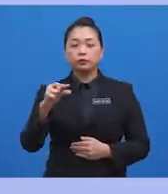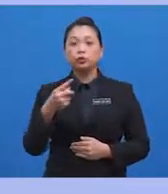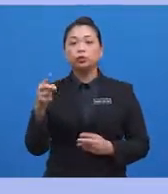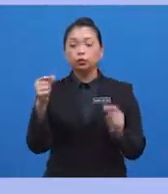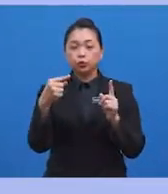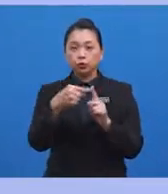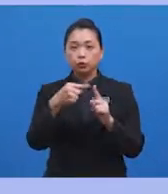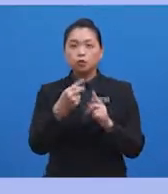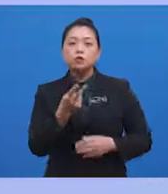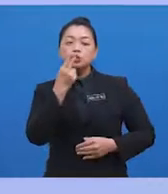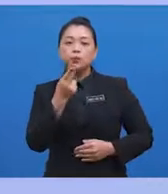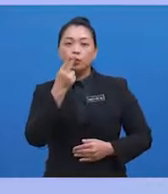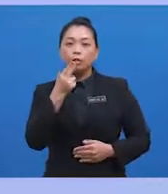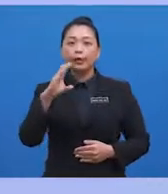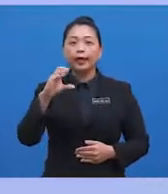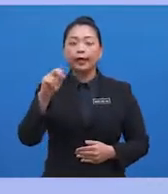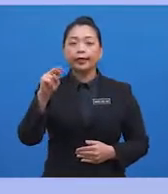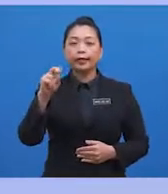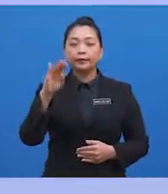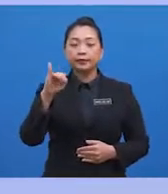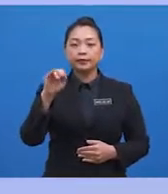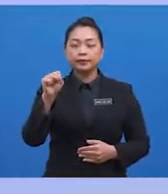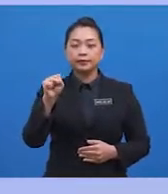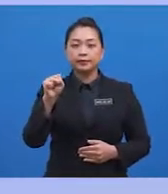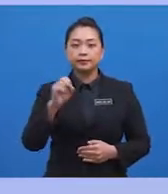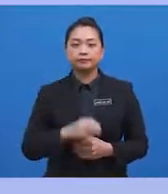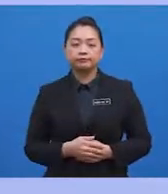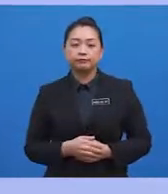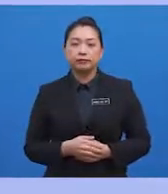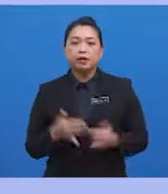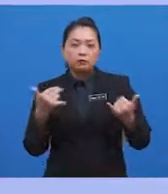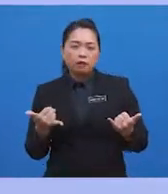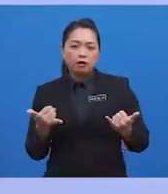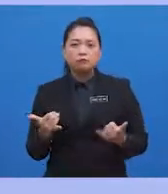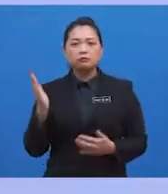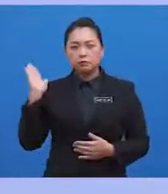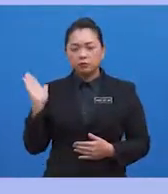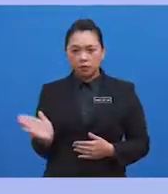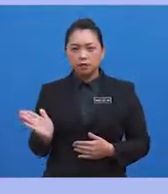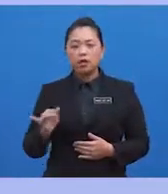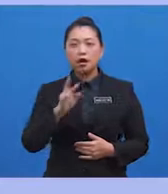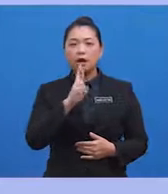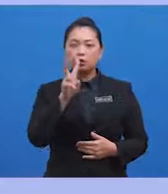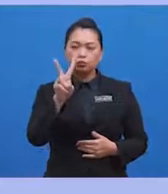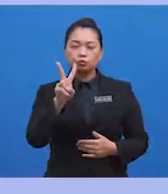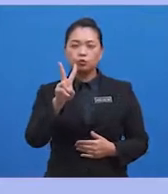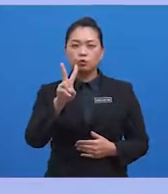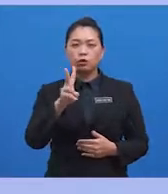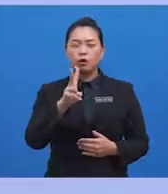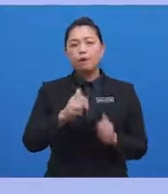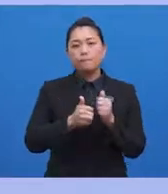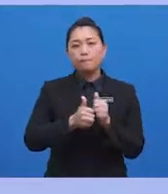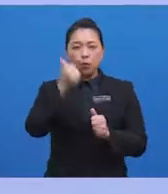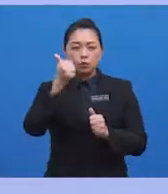smoke cannabis, a plant which drug originated from. Now these are two most associated items